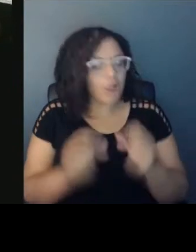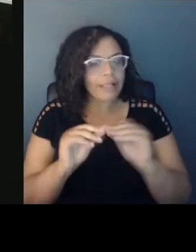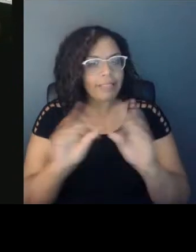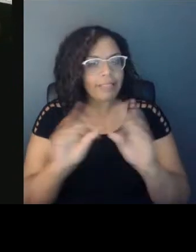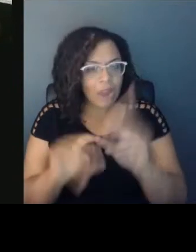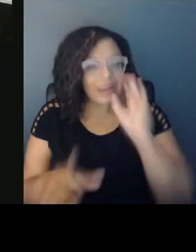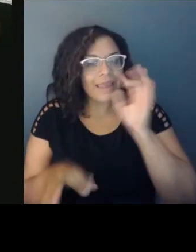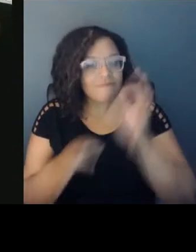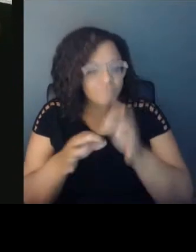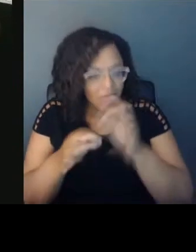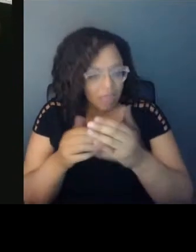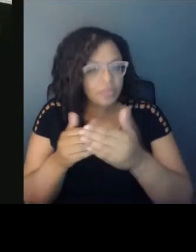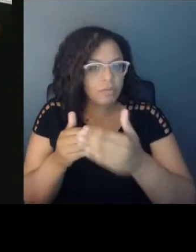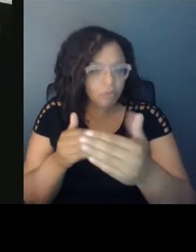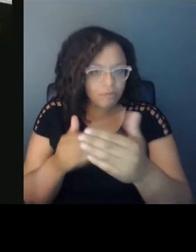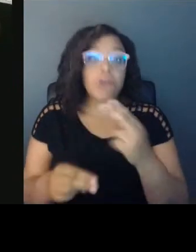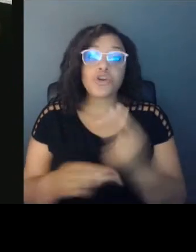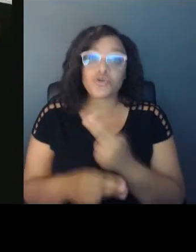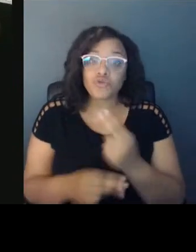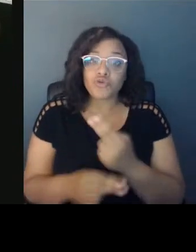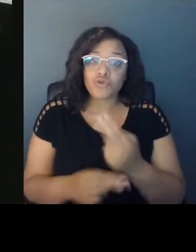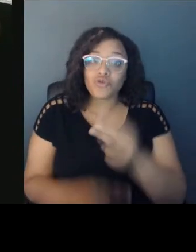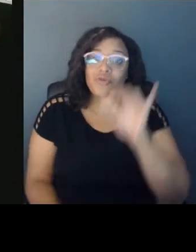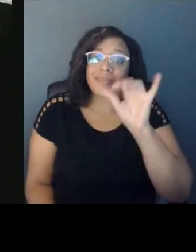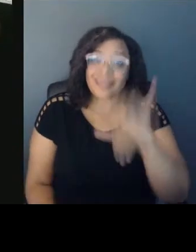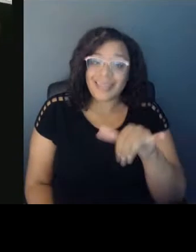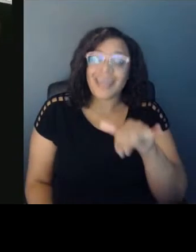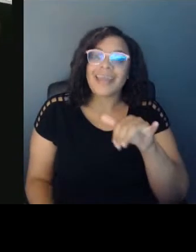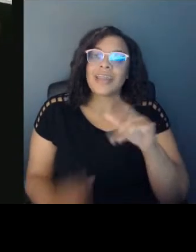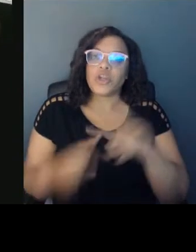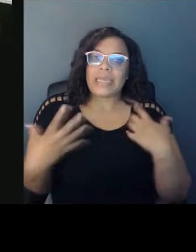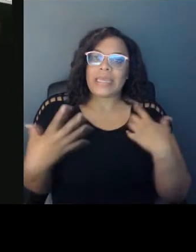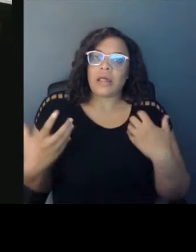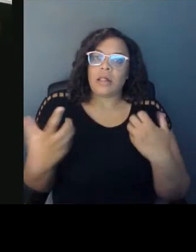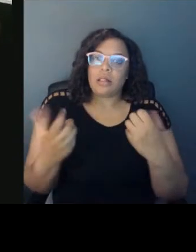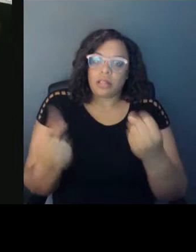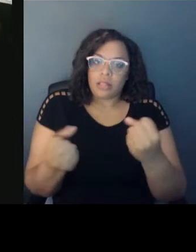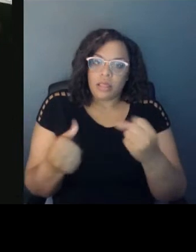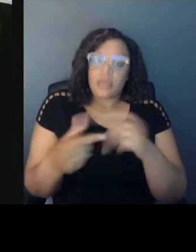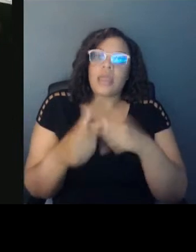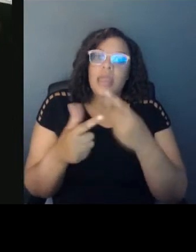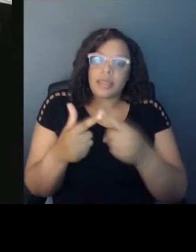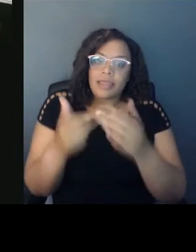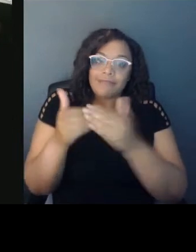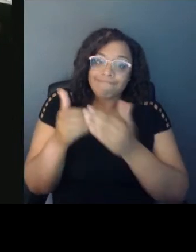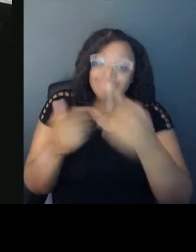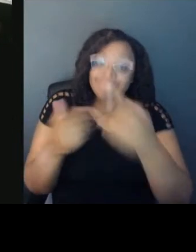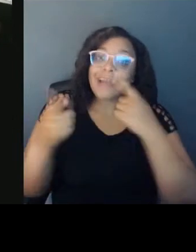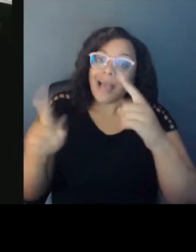also this time to also heal ourselves so that there's better clarity of the things we want to get done in this time.